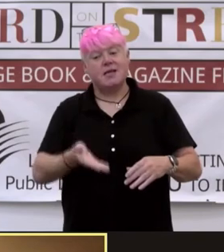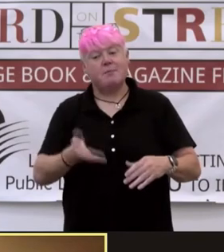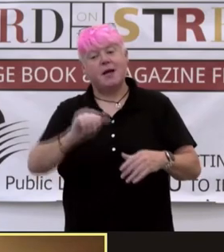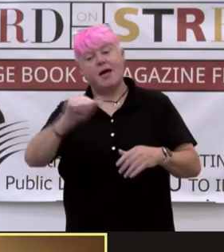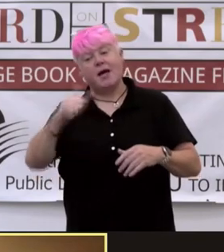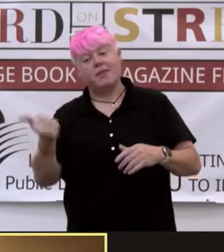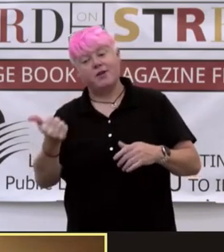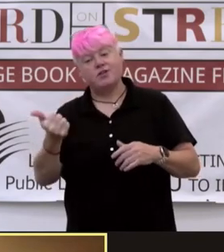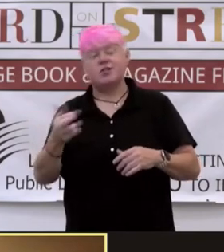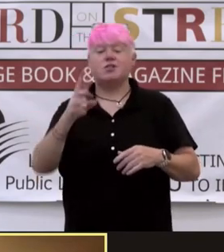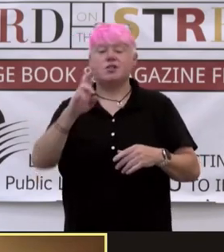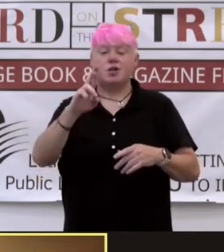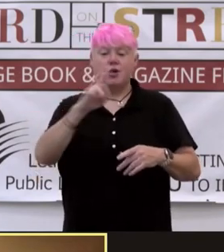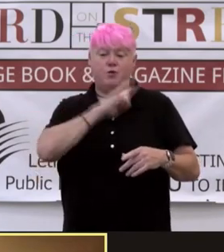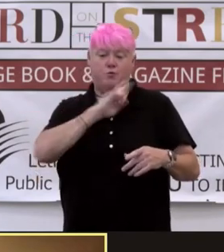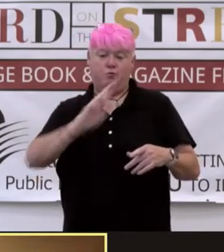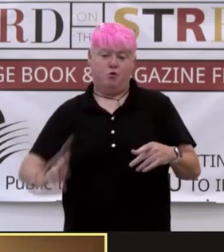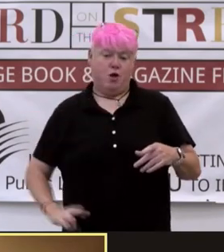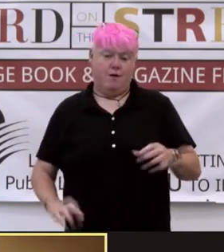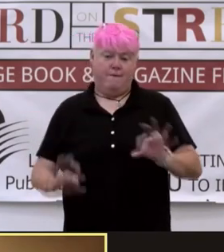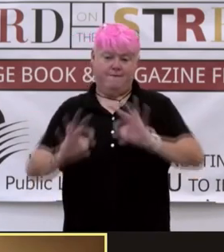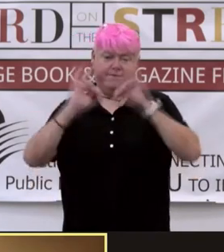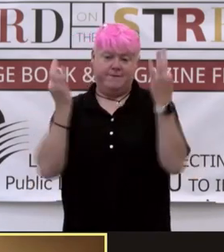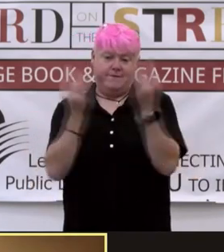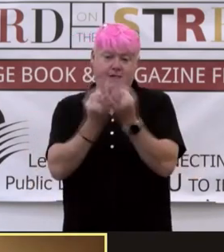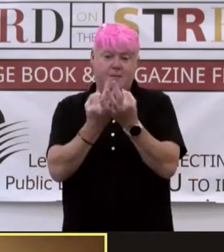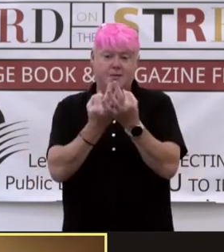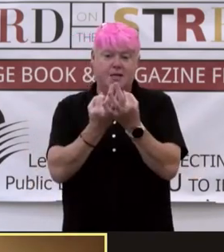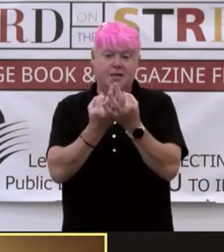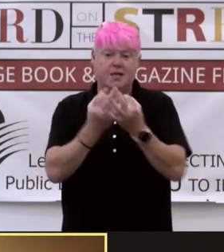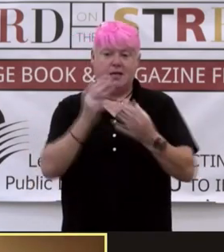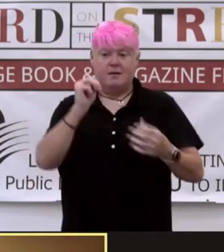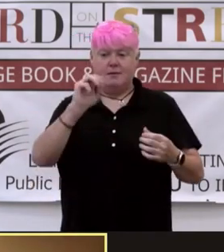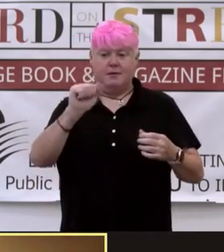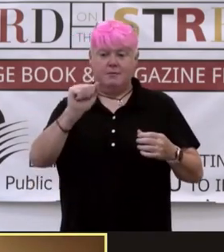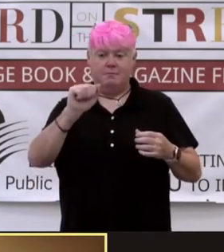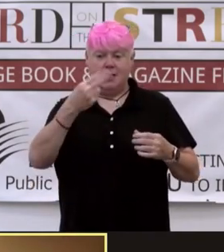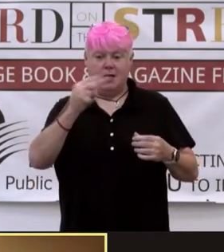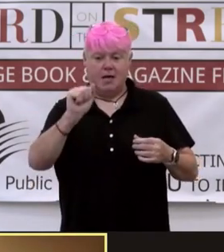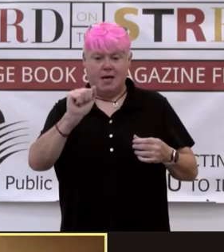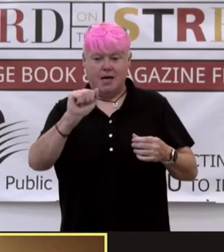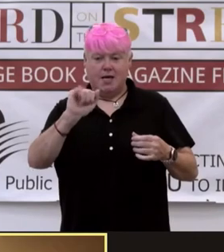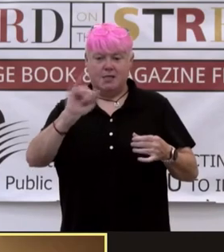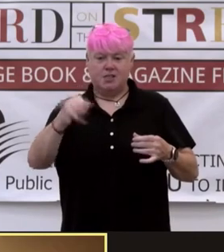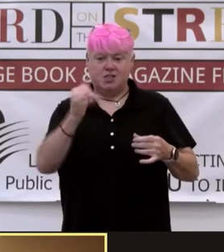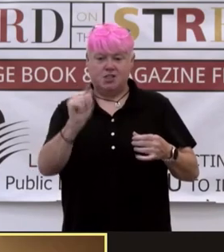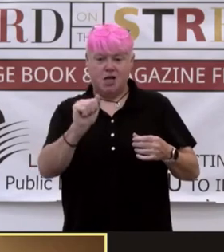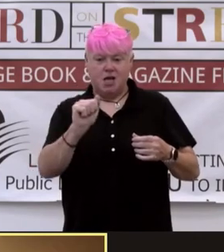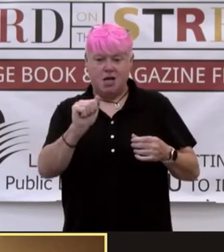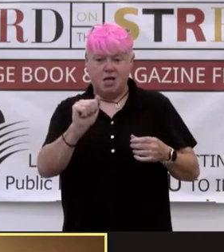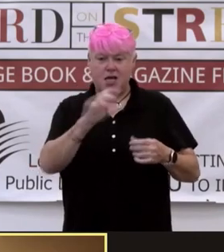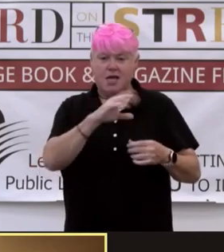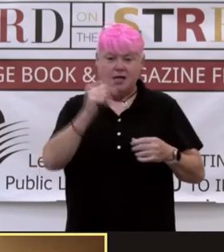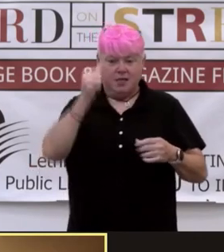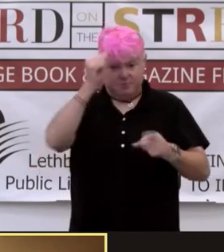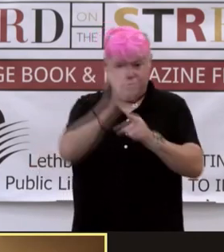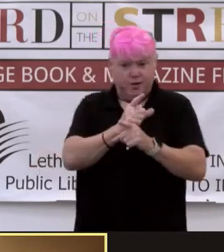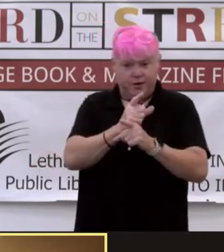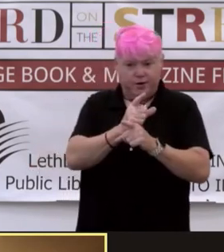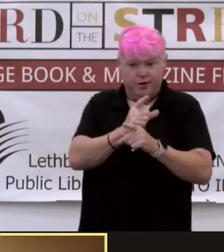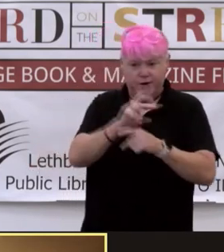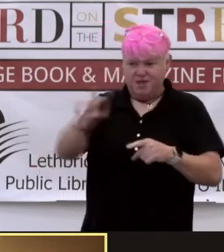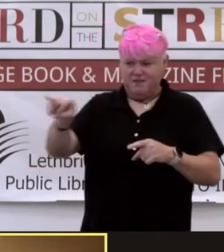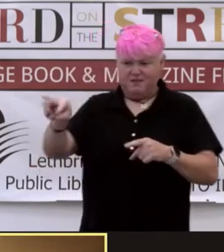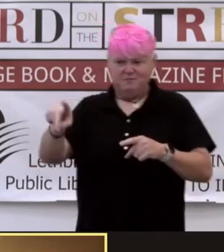excluding Bhavia. The Maharaja, that's the emperor, glances at his brother. Arav, that horrible